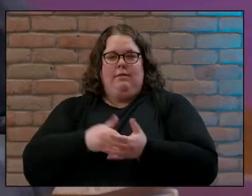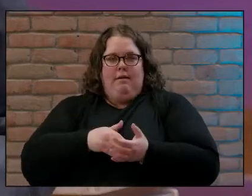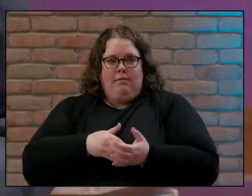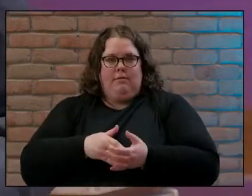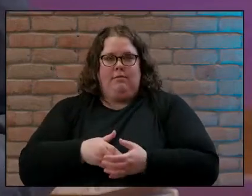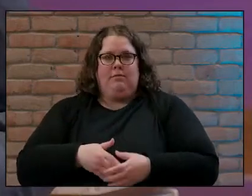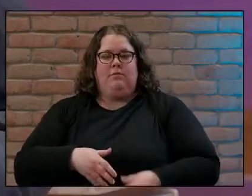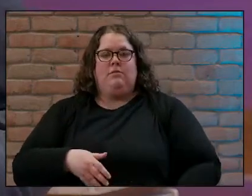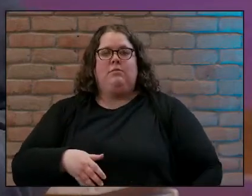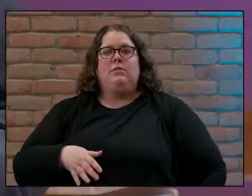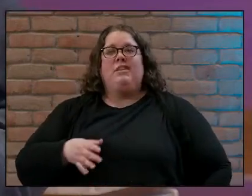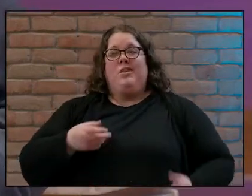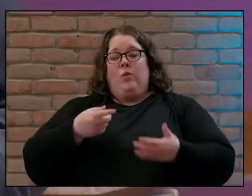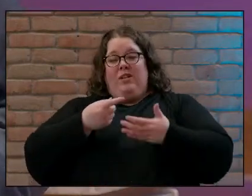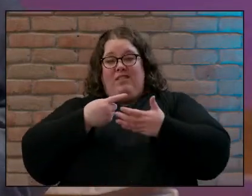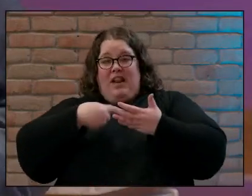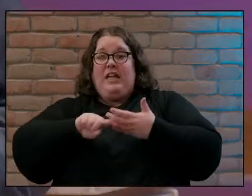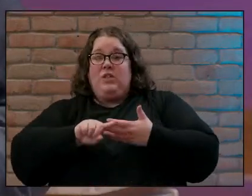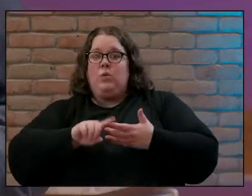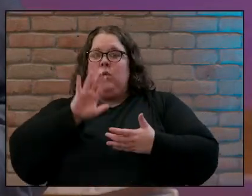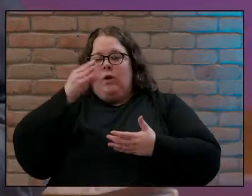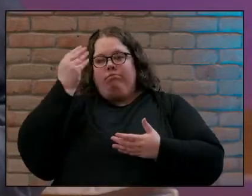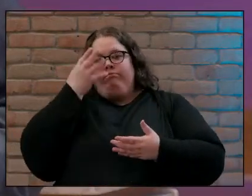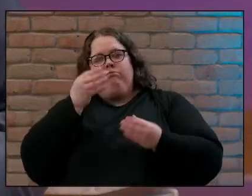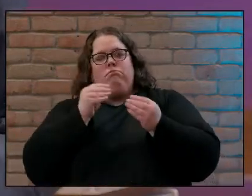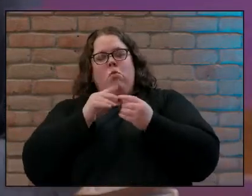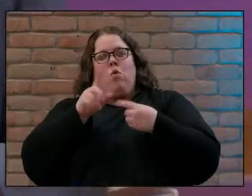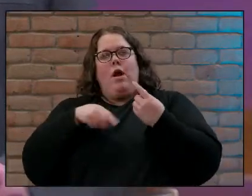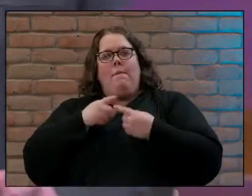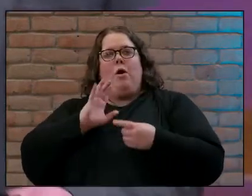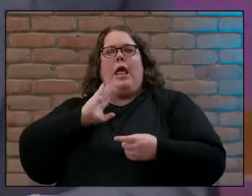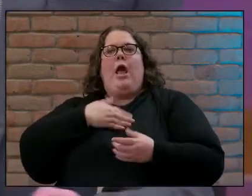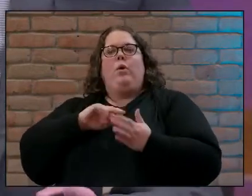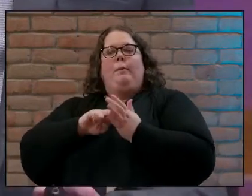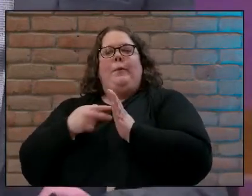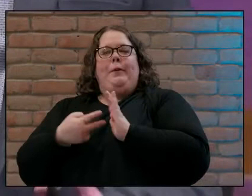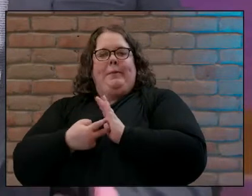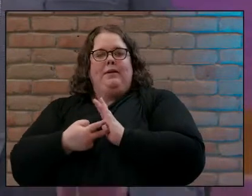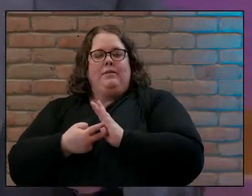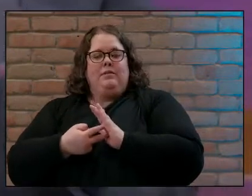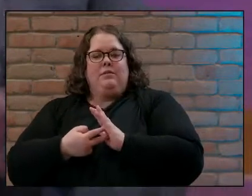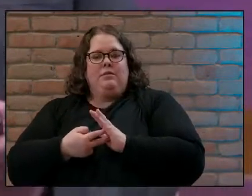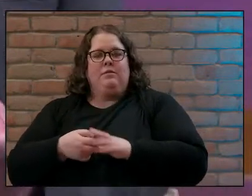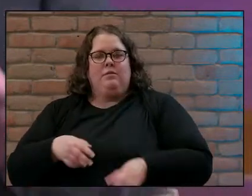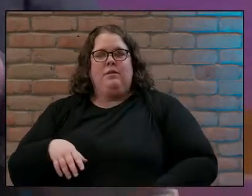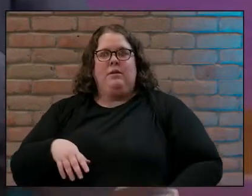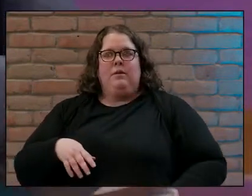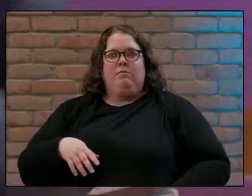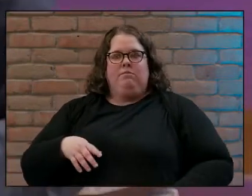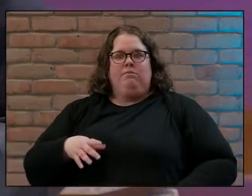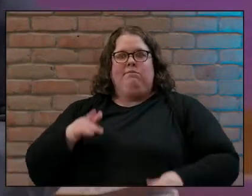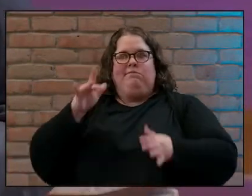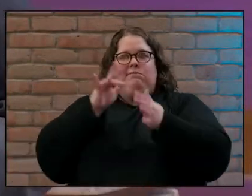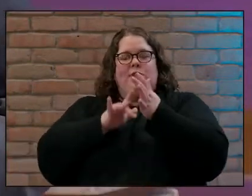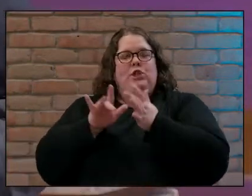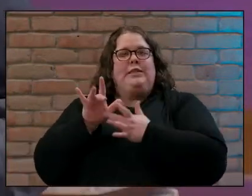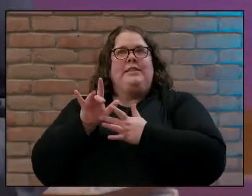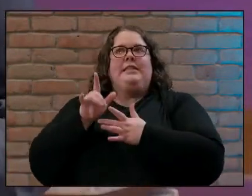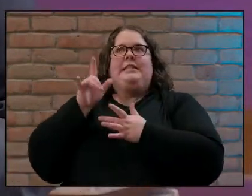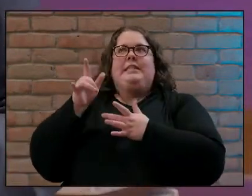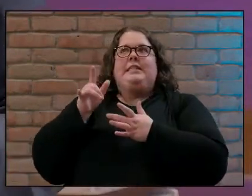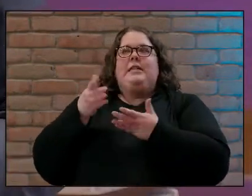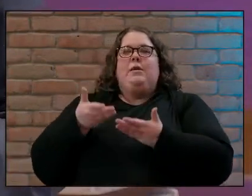back next week to find out more about that Jesus our good shepherd leads us to living water to